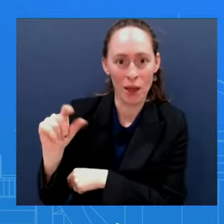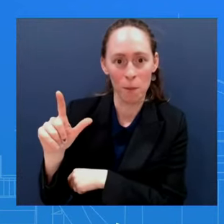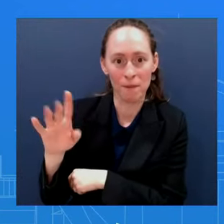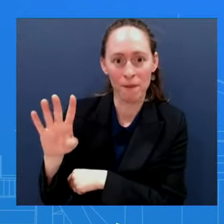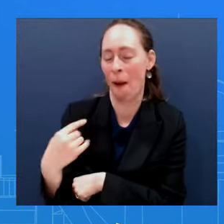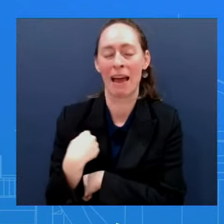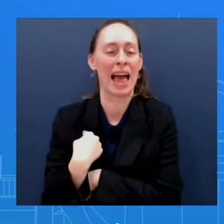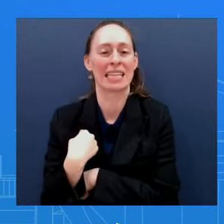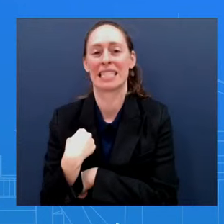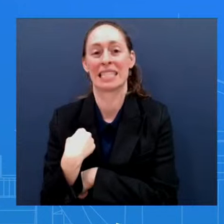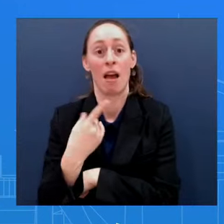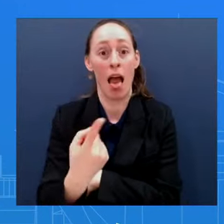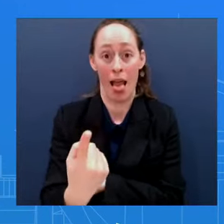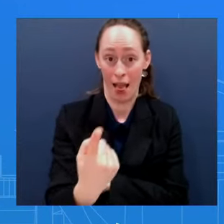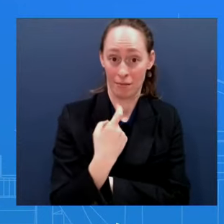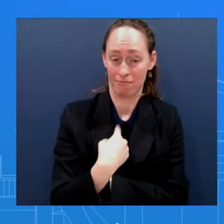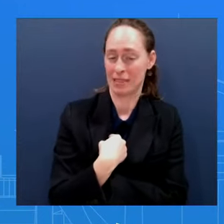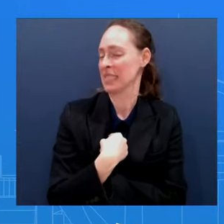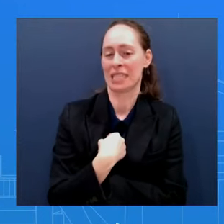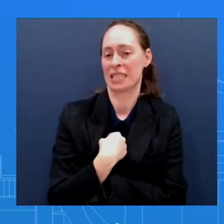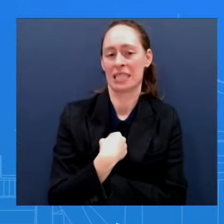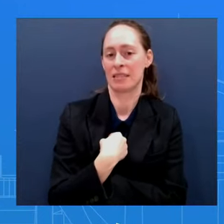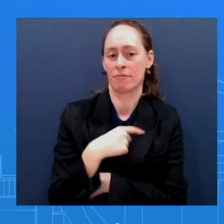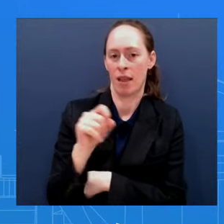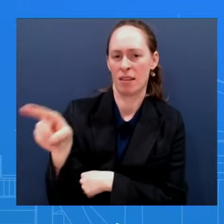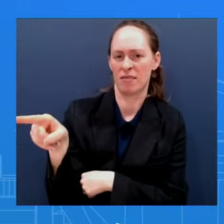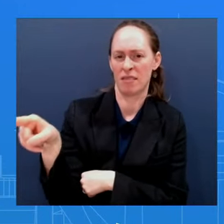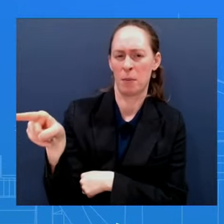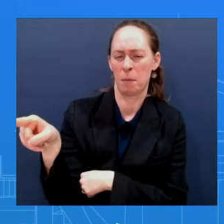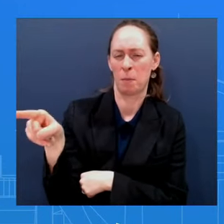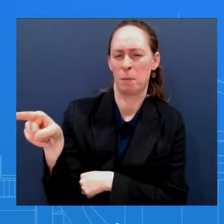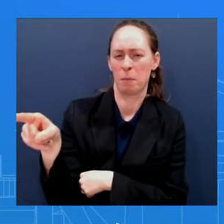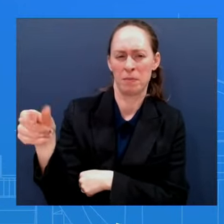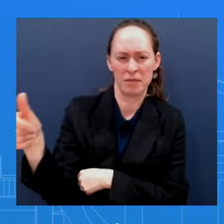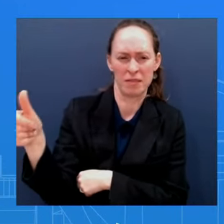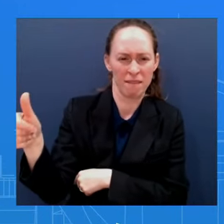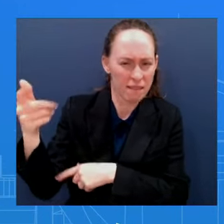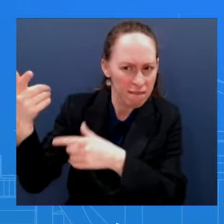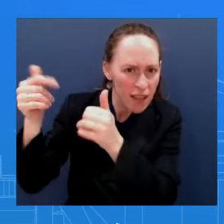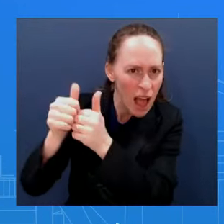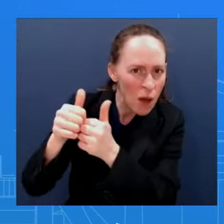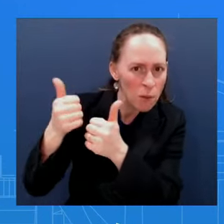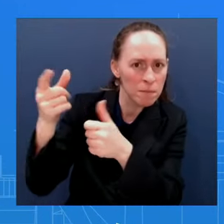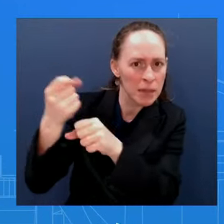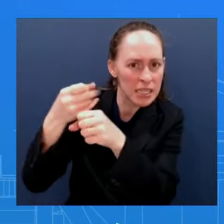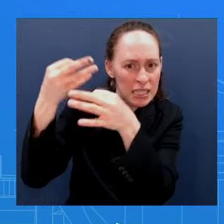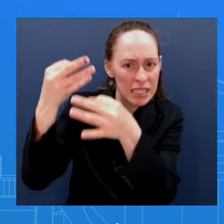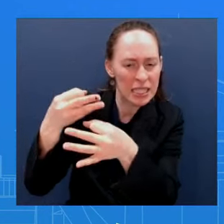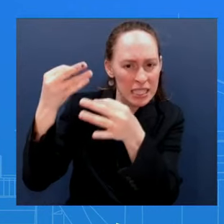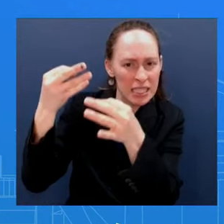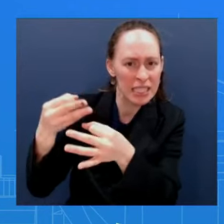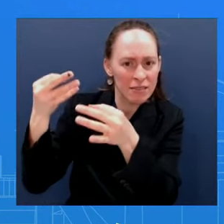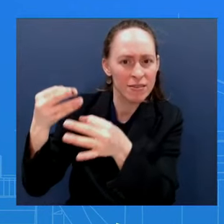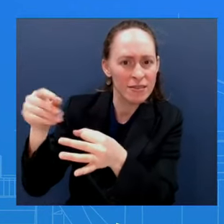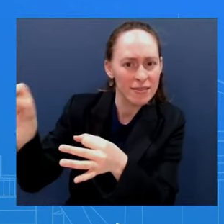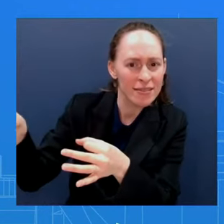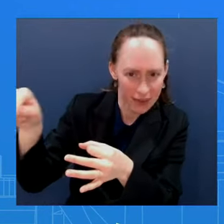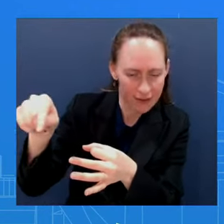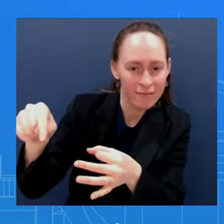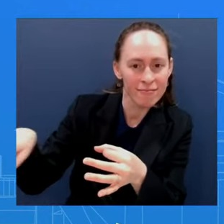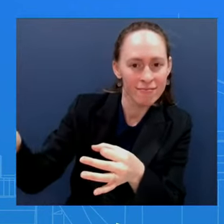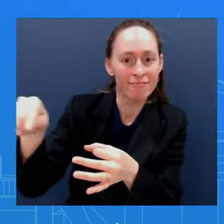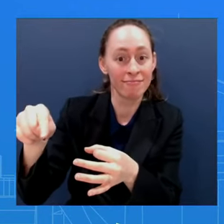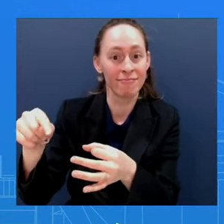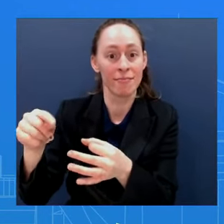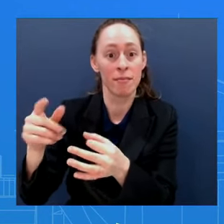process is separate And not going to get ahead of what we're going to say here And I would say that the administration